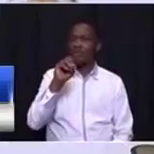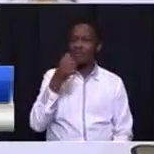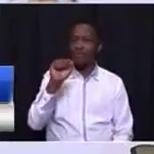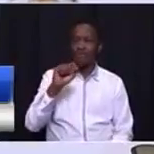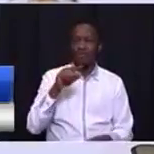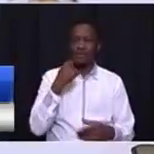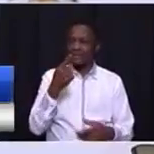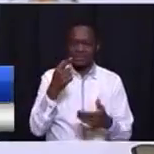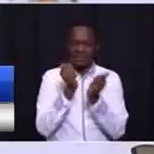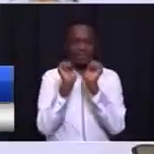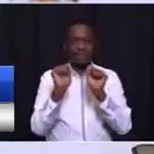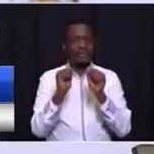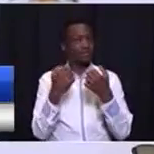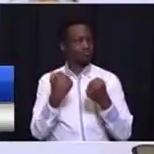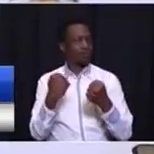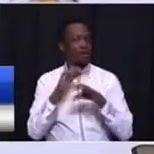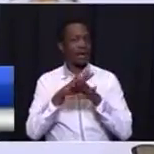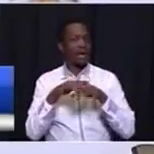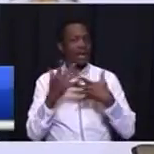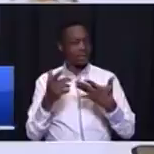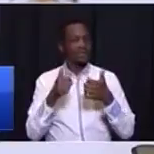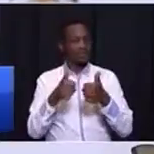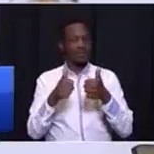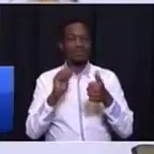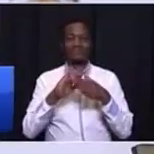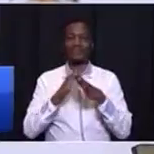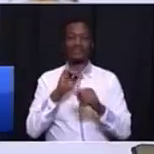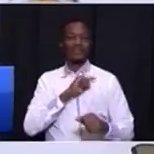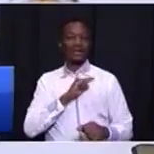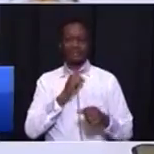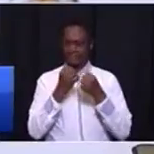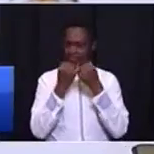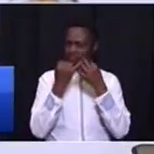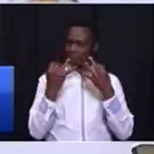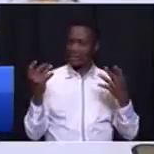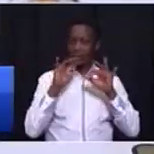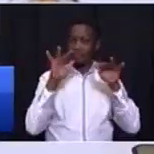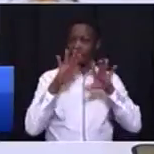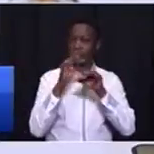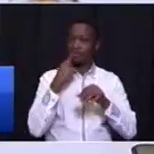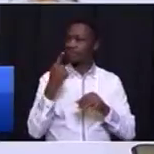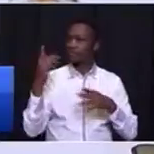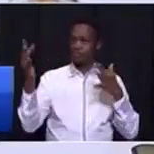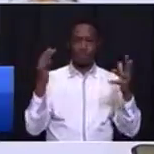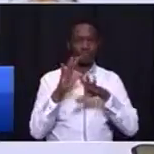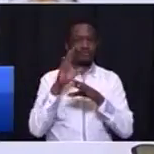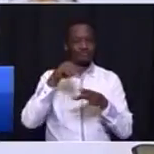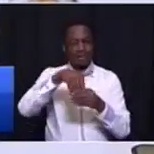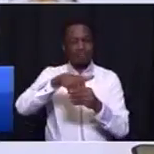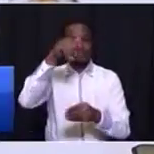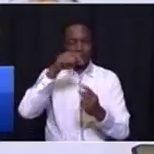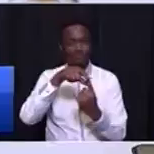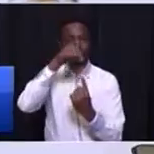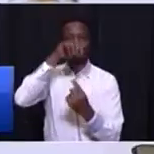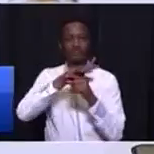and vibrant because millions praise the rain and call to cast their votes and choose their